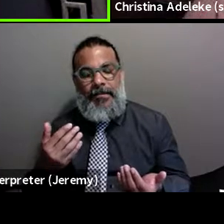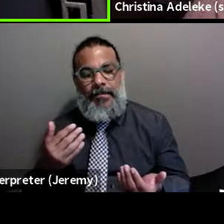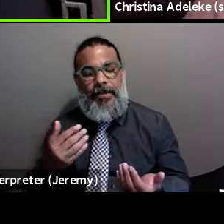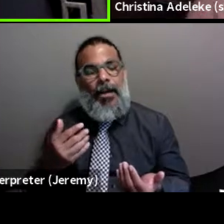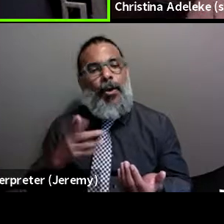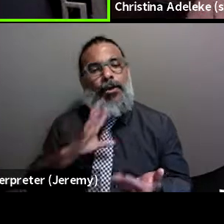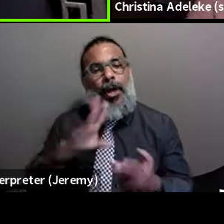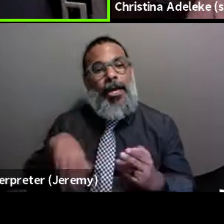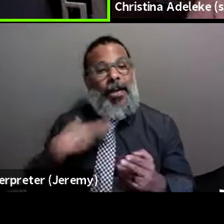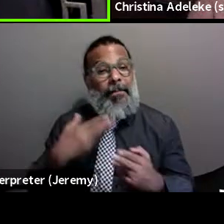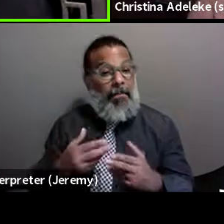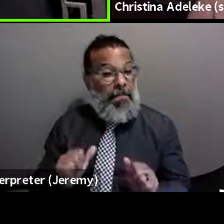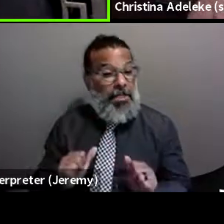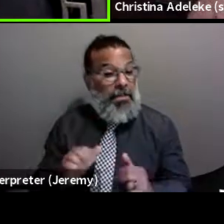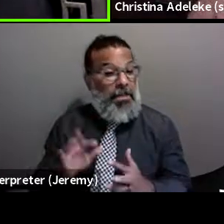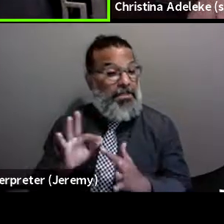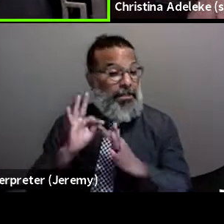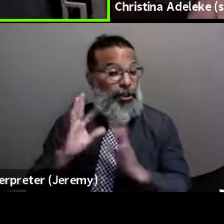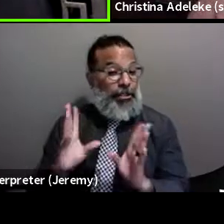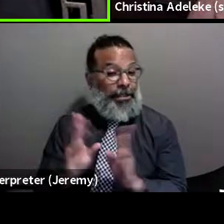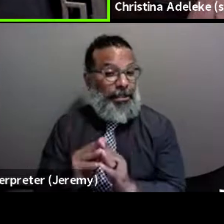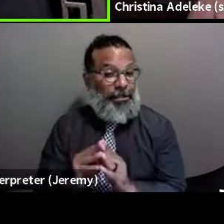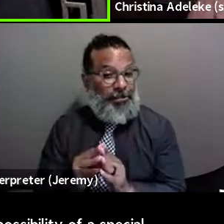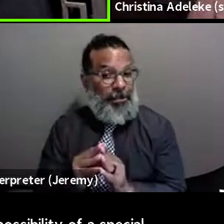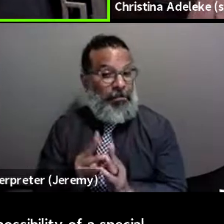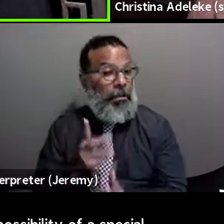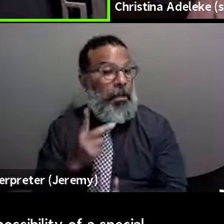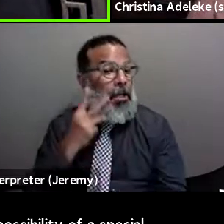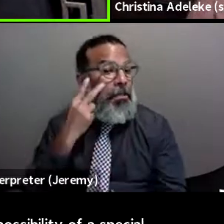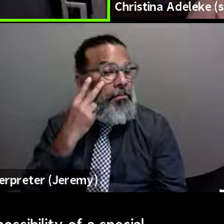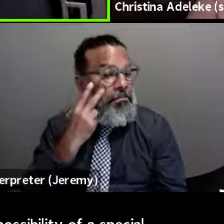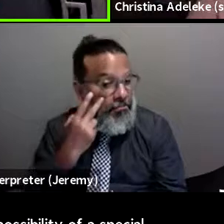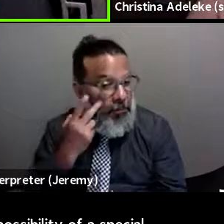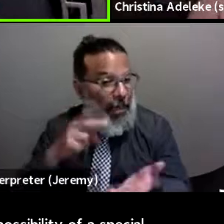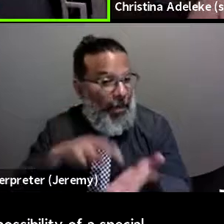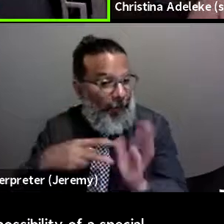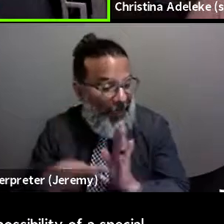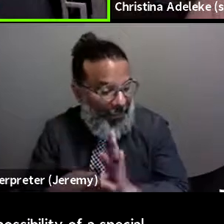possibility of a special session. So we'll see about that.